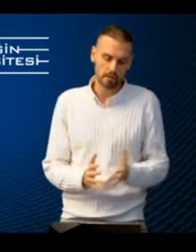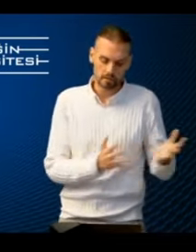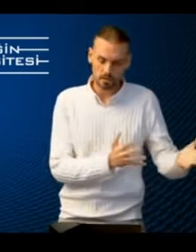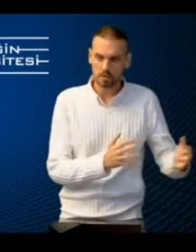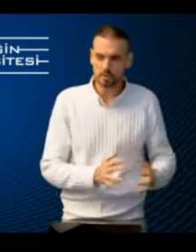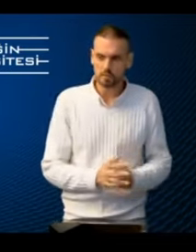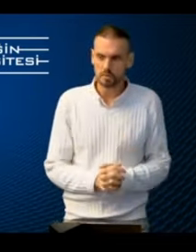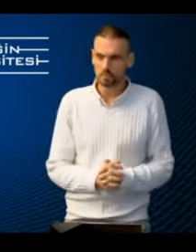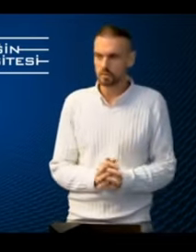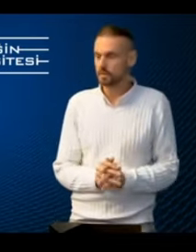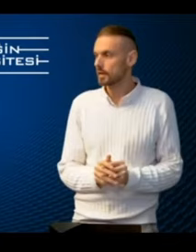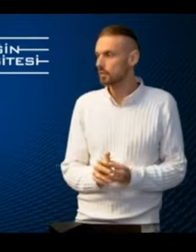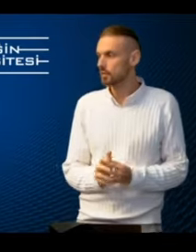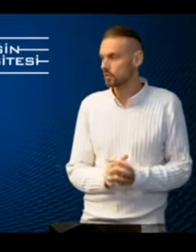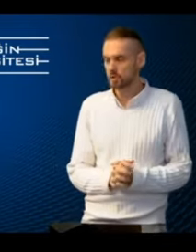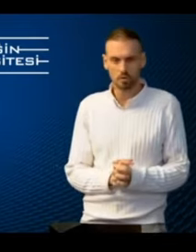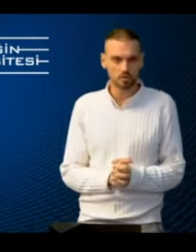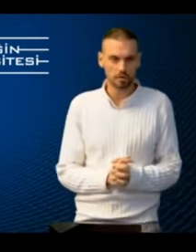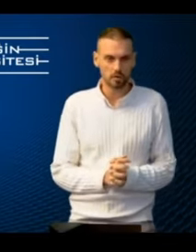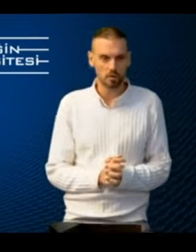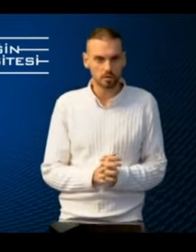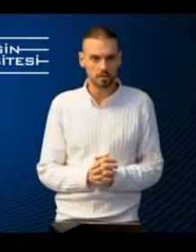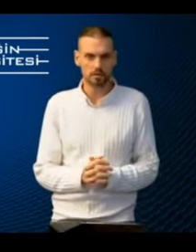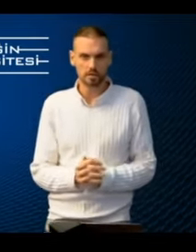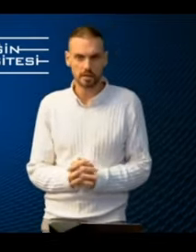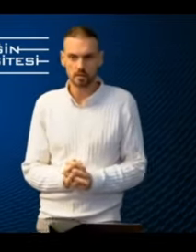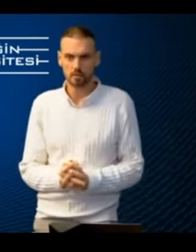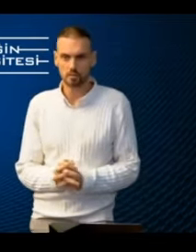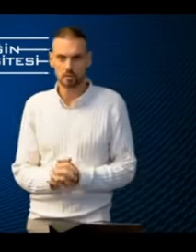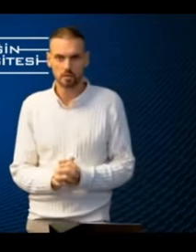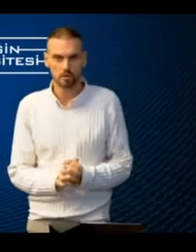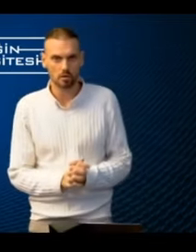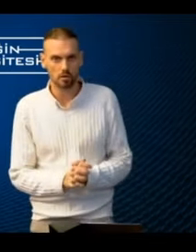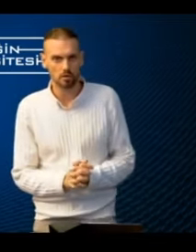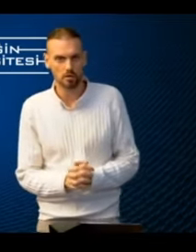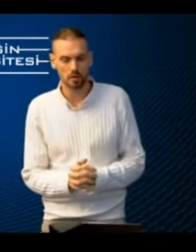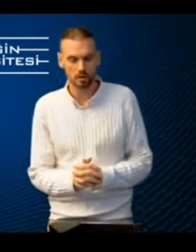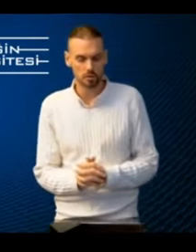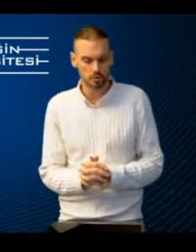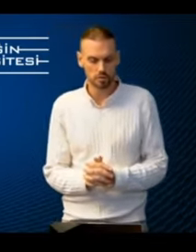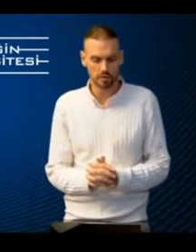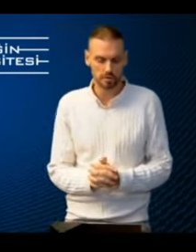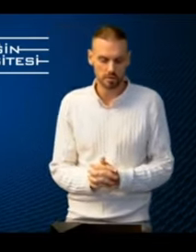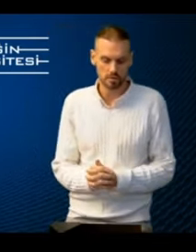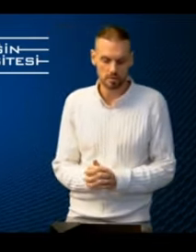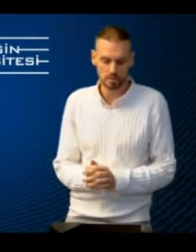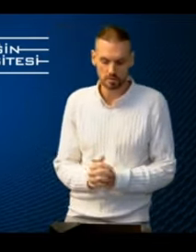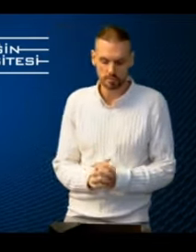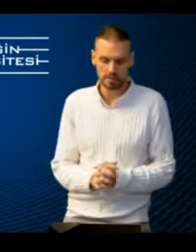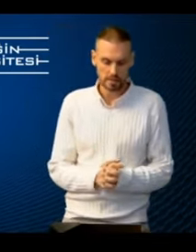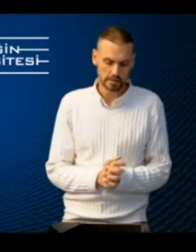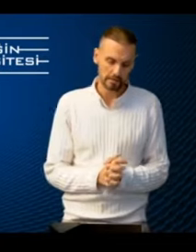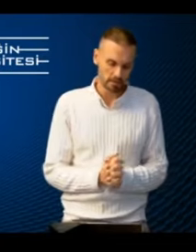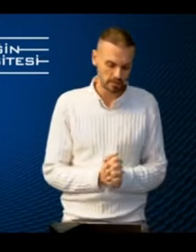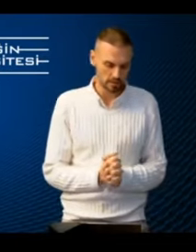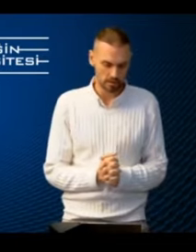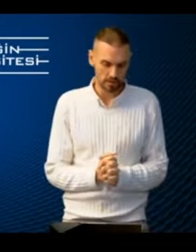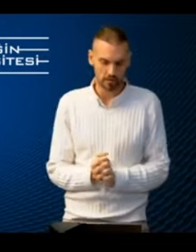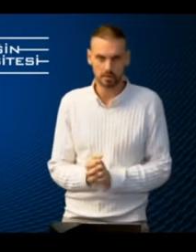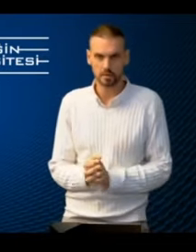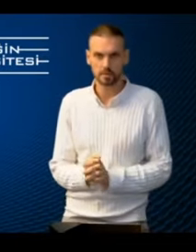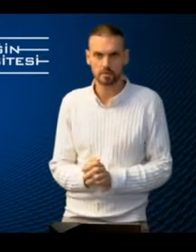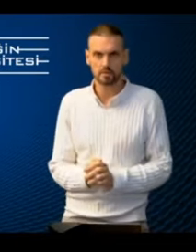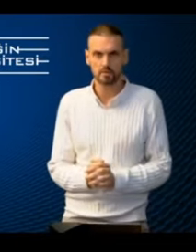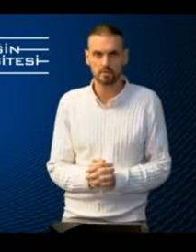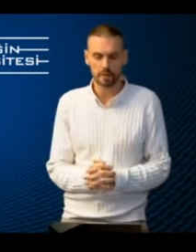And as our colleagues from Istanbul Grand Airport show, they are constantly day and night working on ensuring that such skills exist,